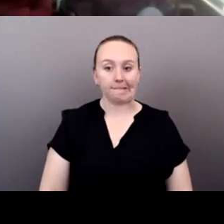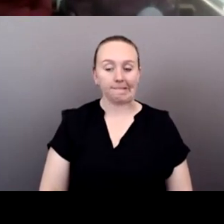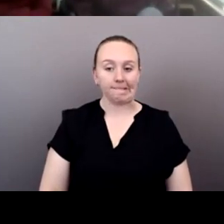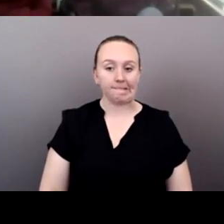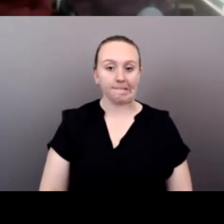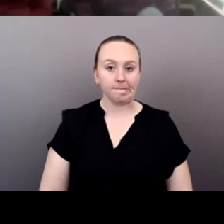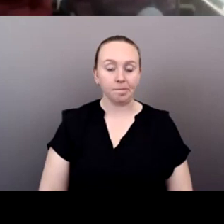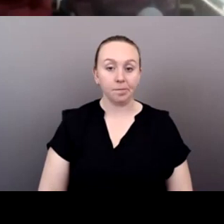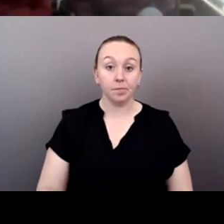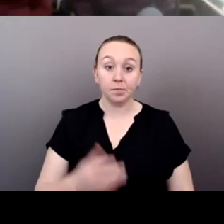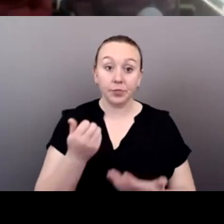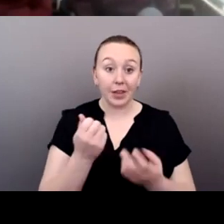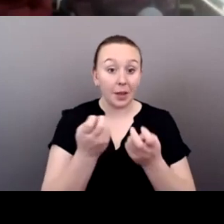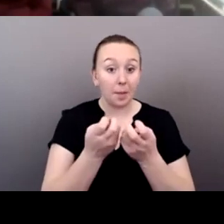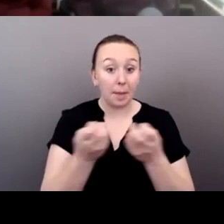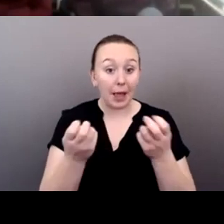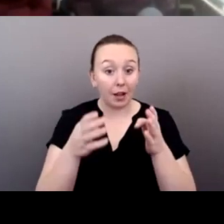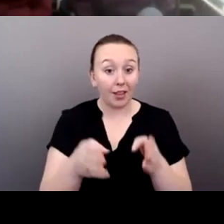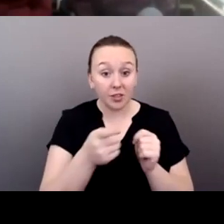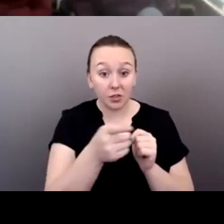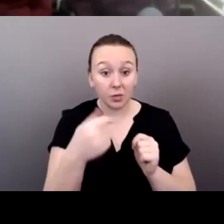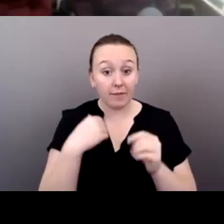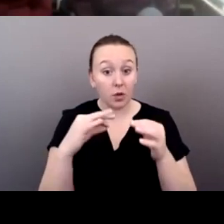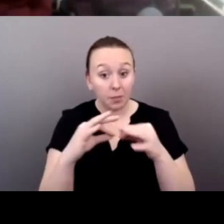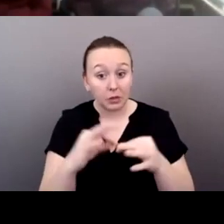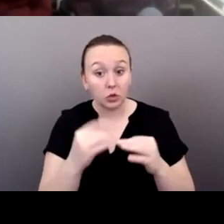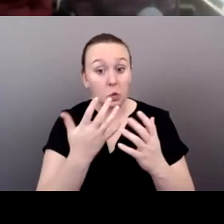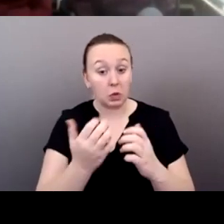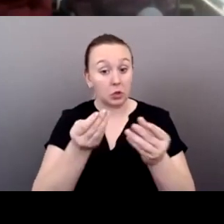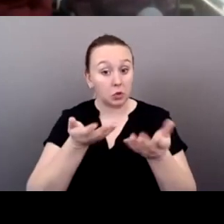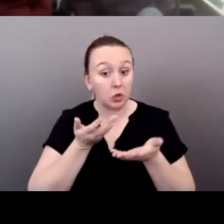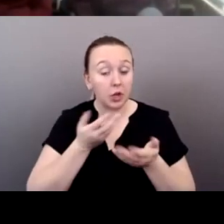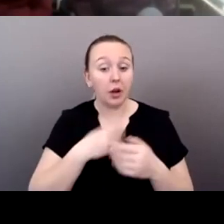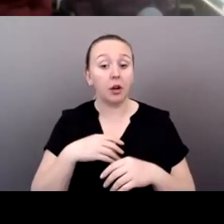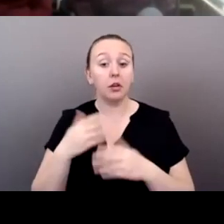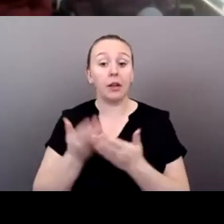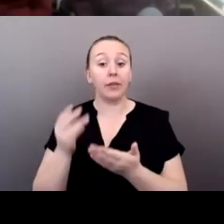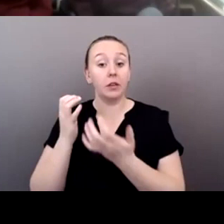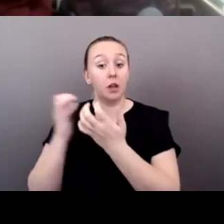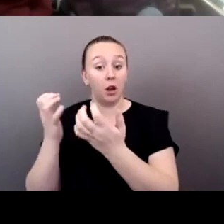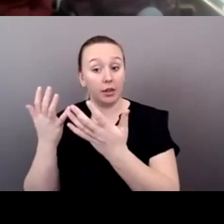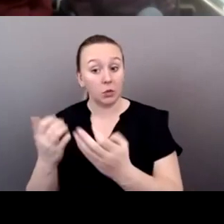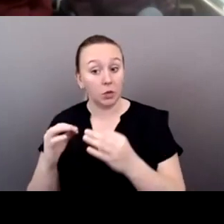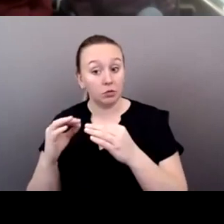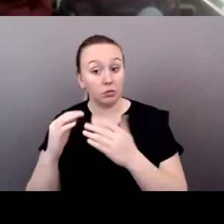Do our panelists have any other remarks you'd like to share? Things that you would like our audience to take away from their time with us today?